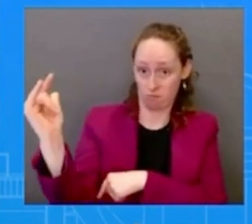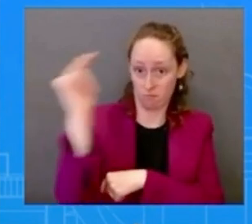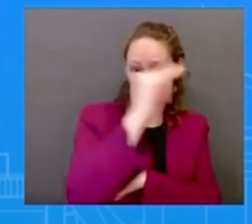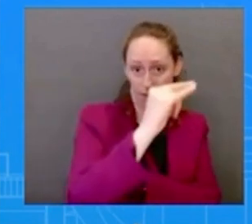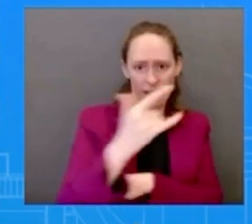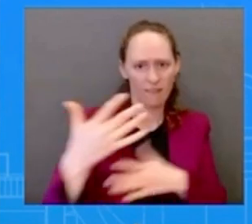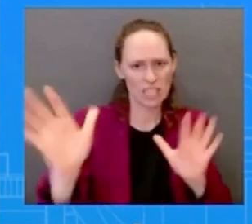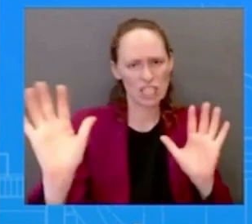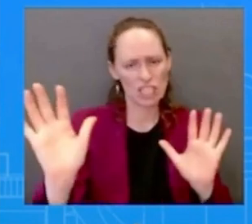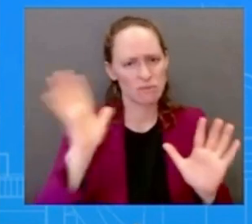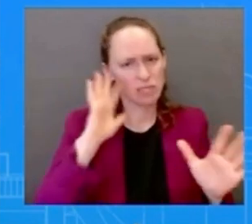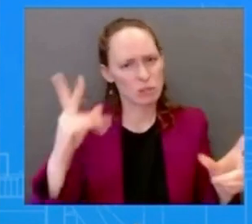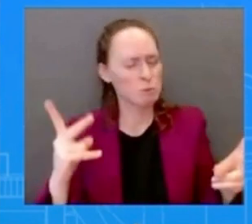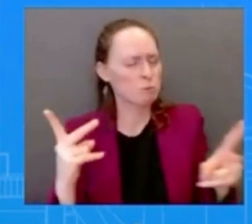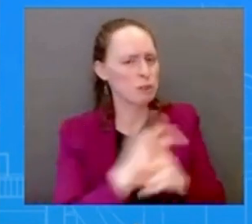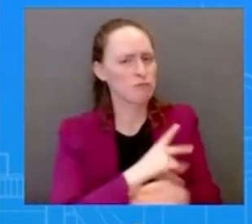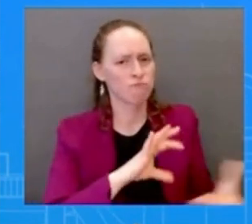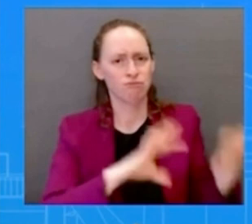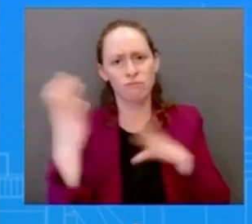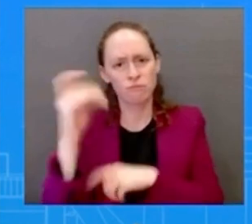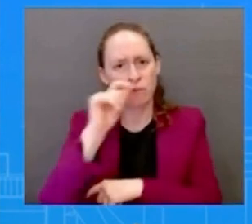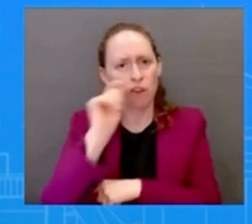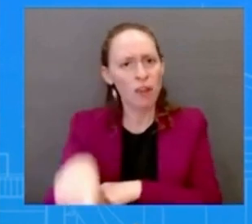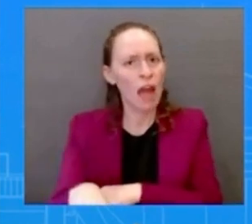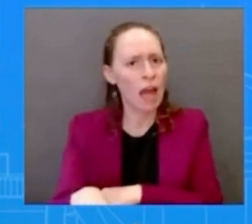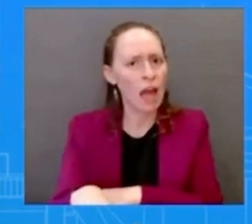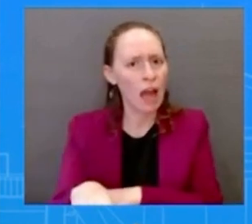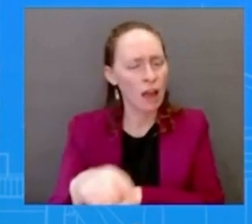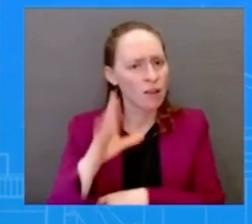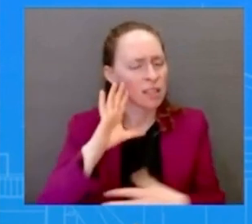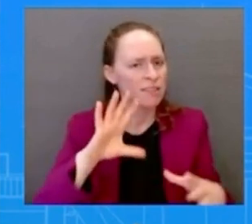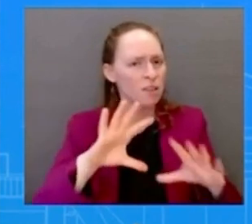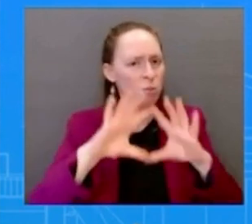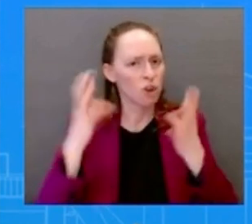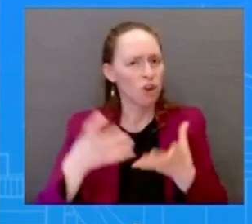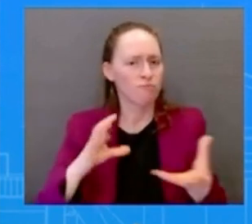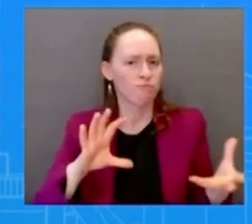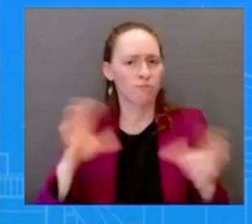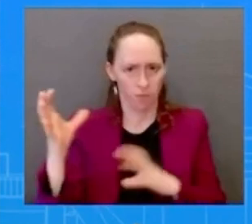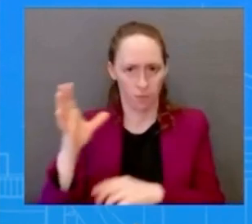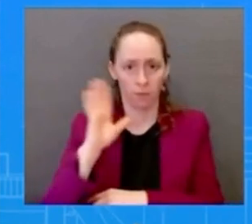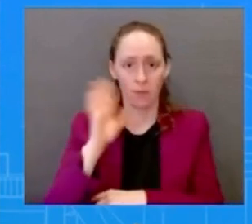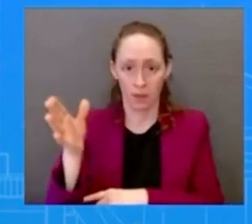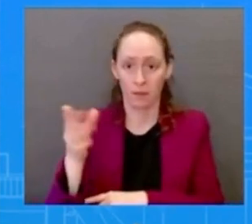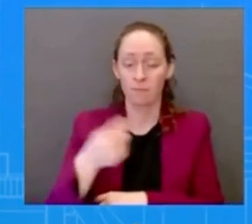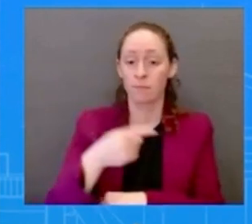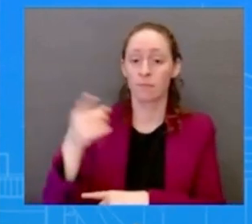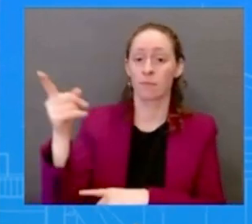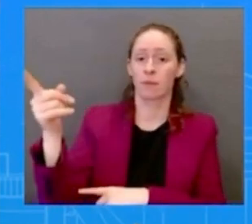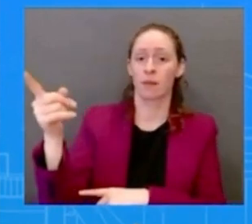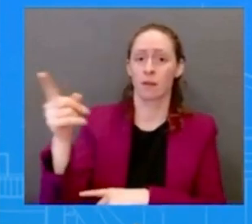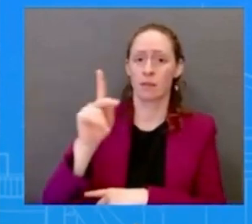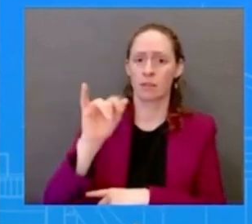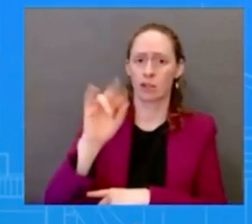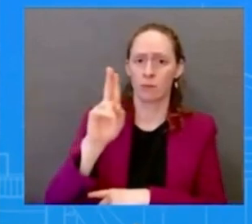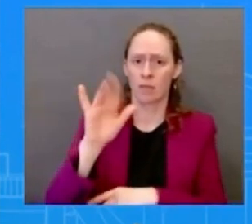an a decision by poland but how does president biden think that decision will impact the war and also potentially